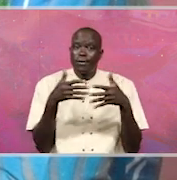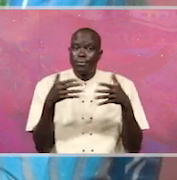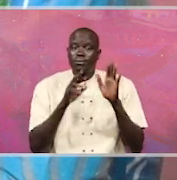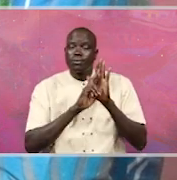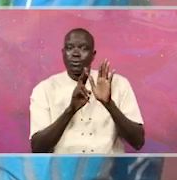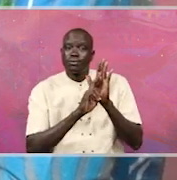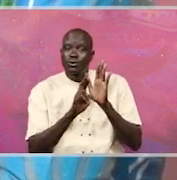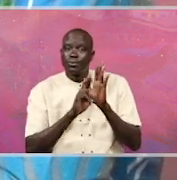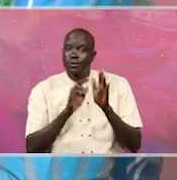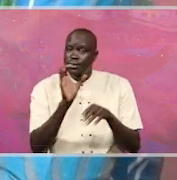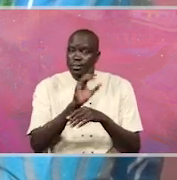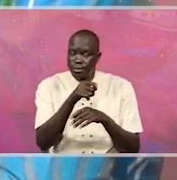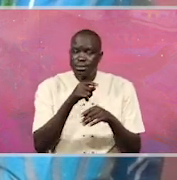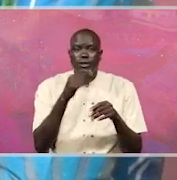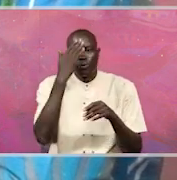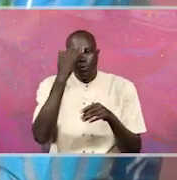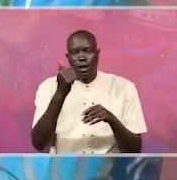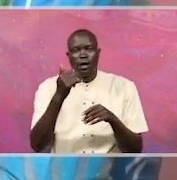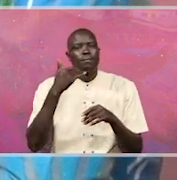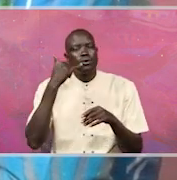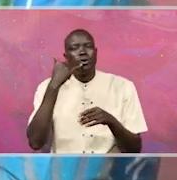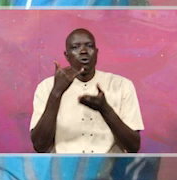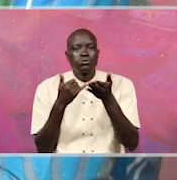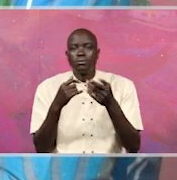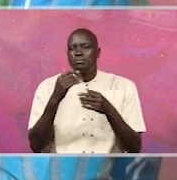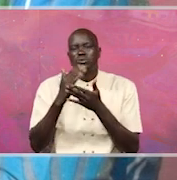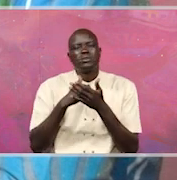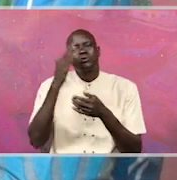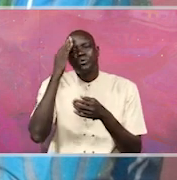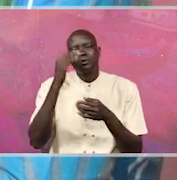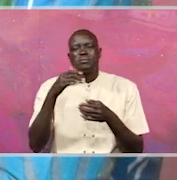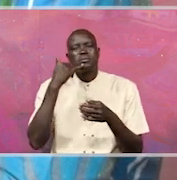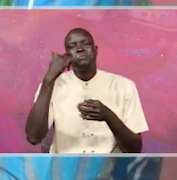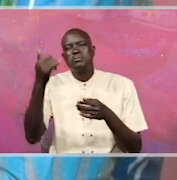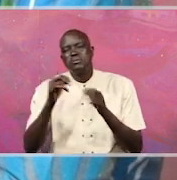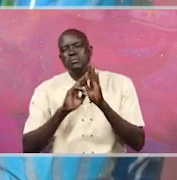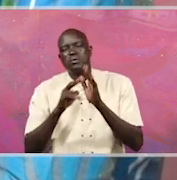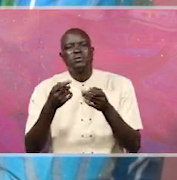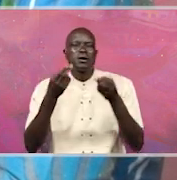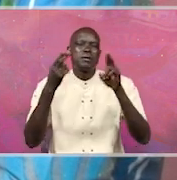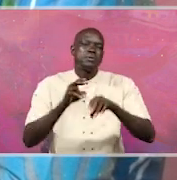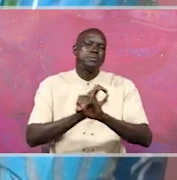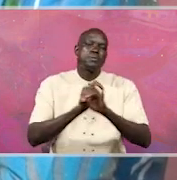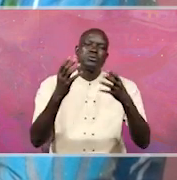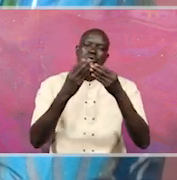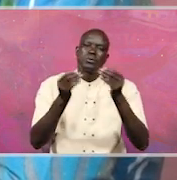of having a hotline because they know that even if they report, nothing is going to happen. And so for you to have the cycle